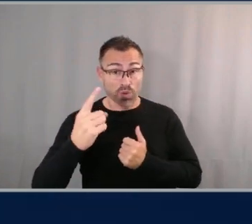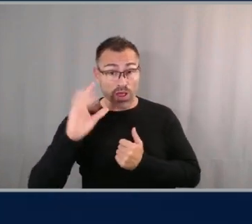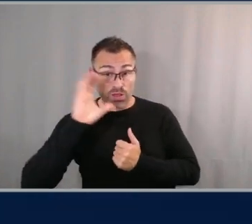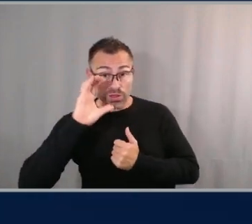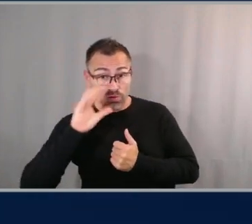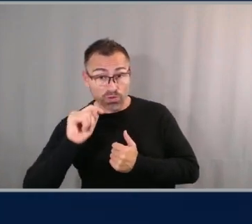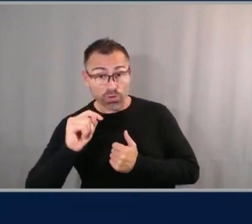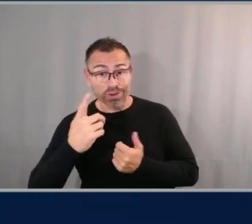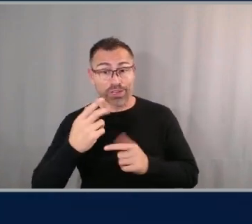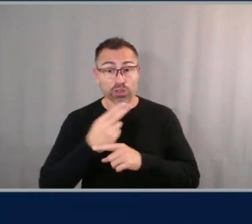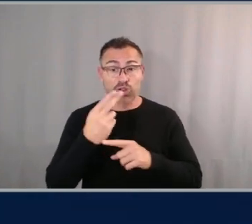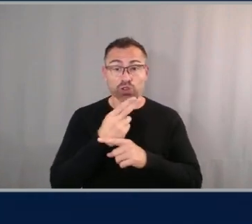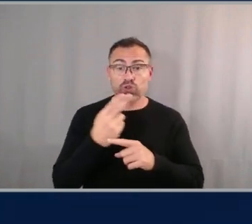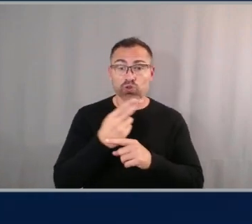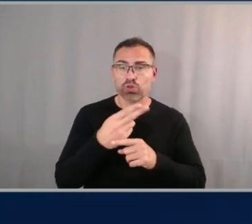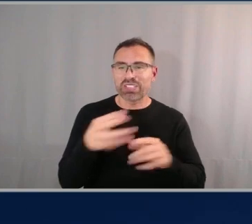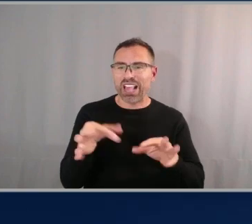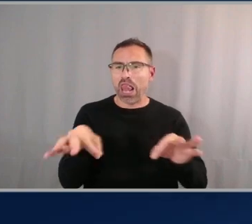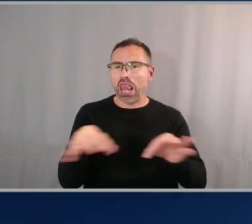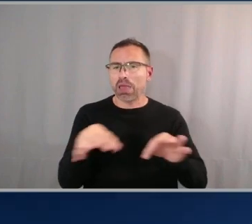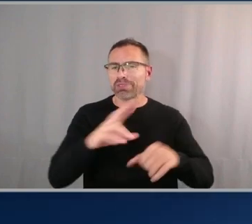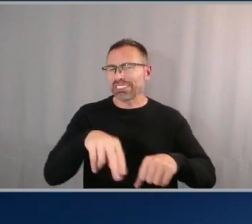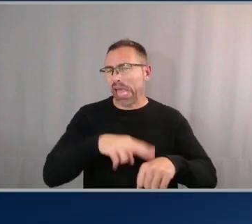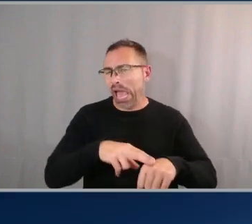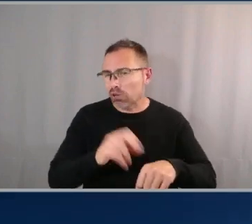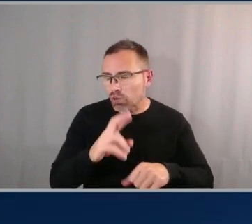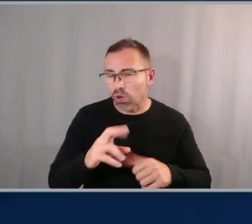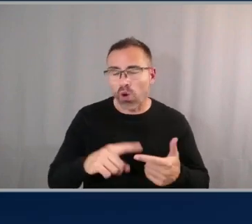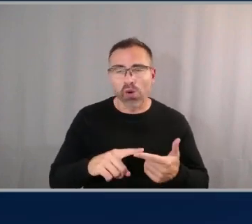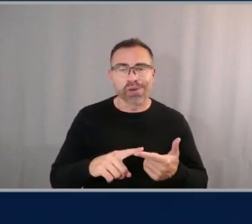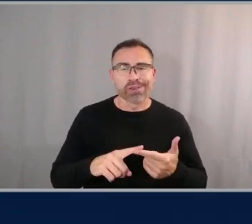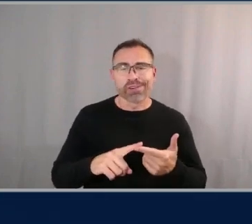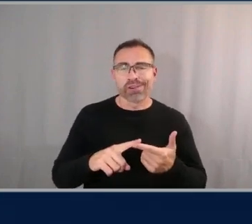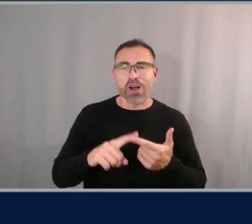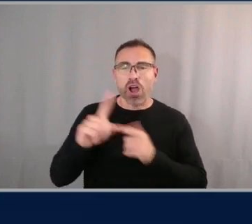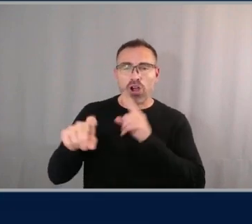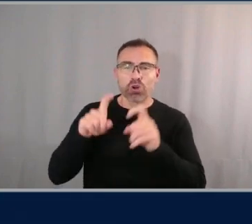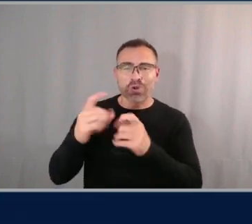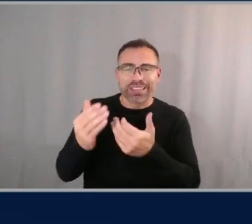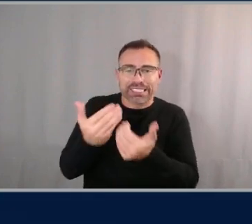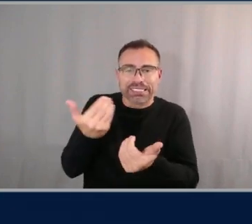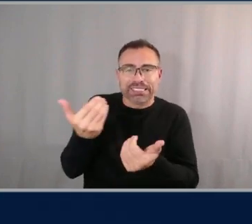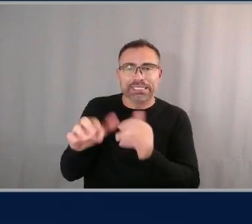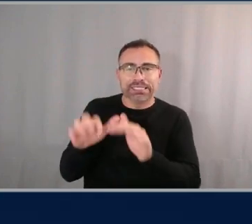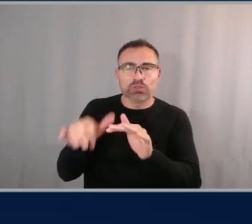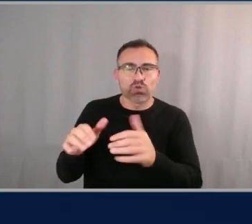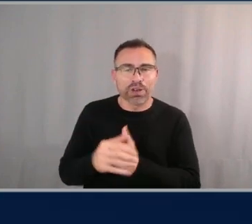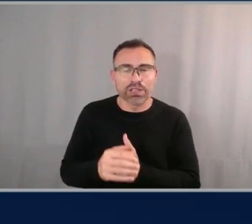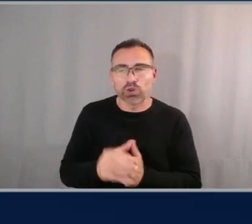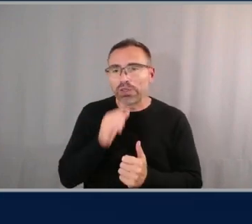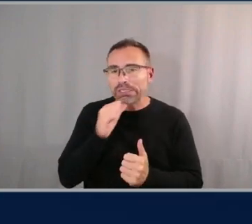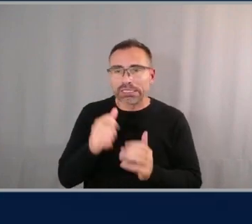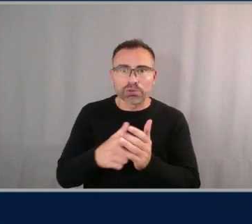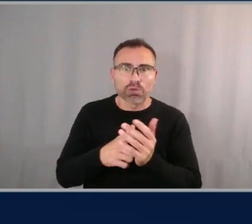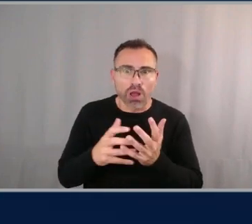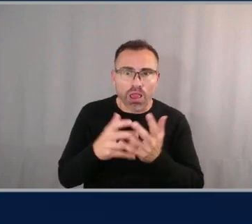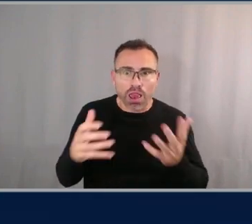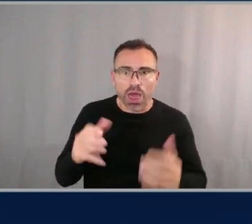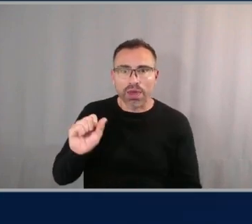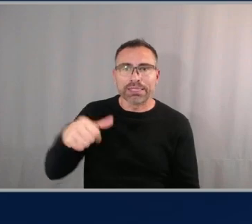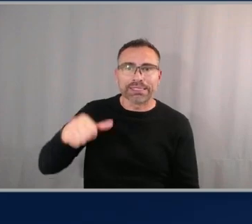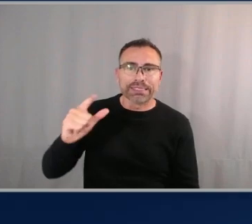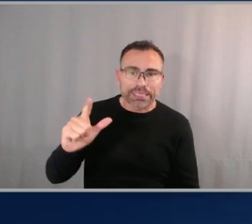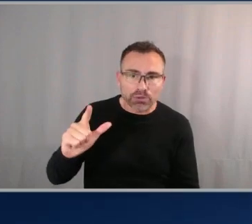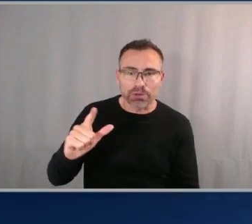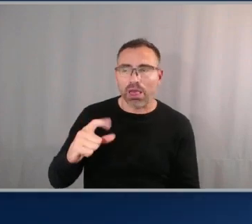either natural language or a very easy to write query so it doesn't require tons of complex equal or usually what the